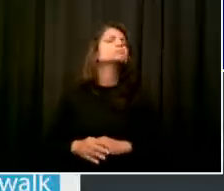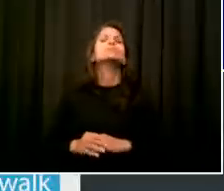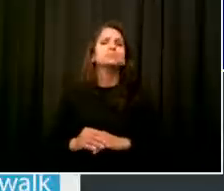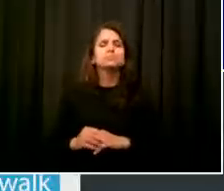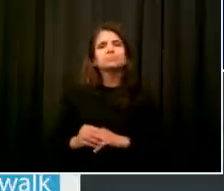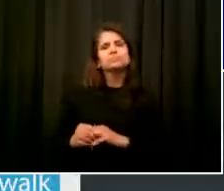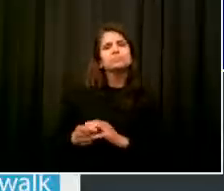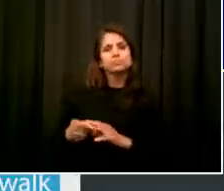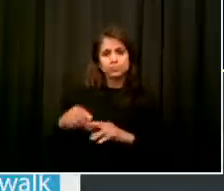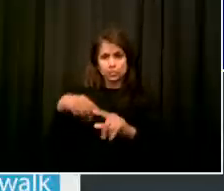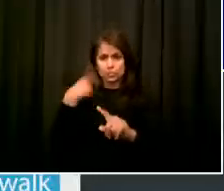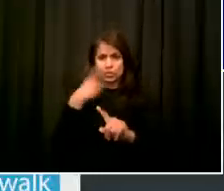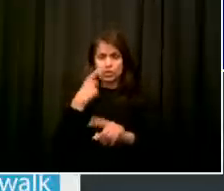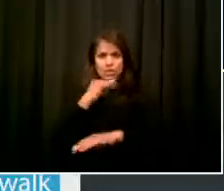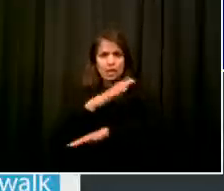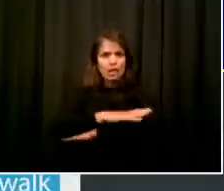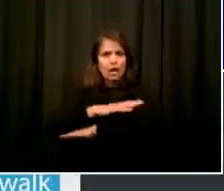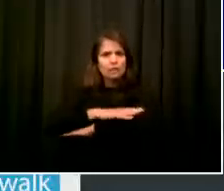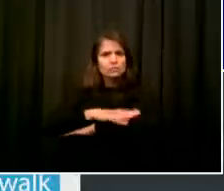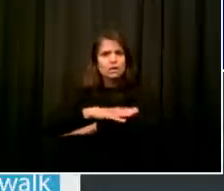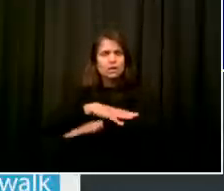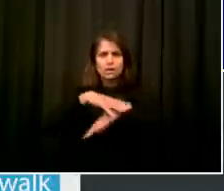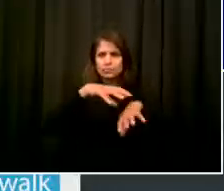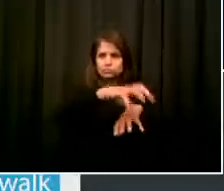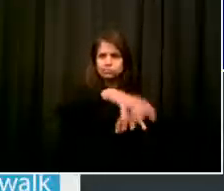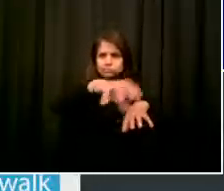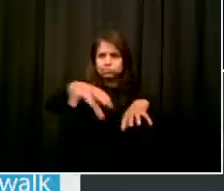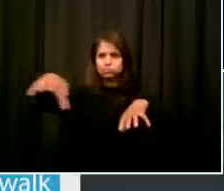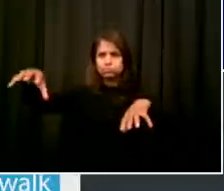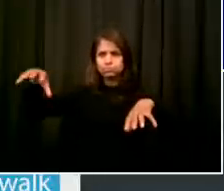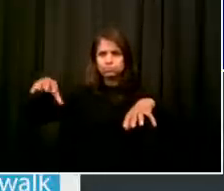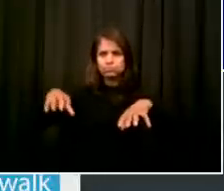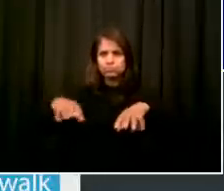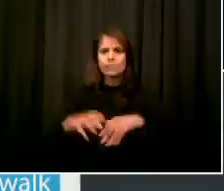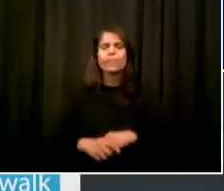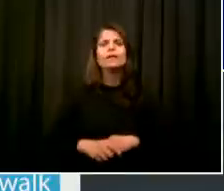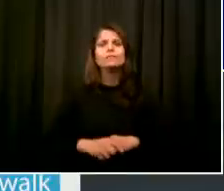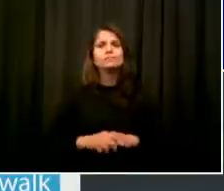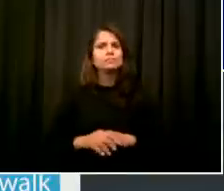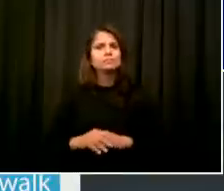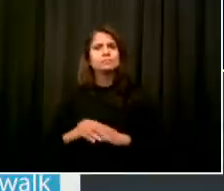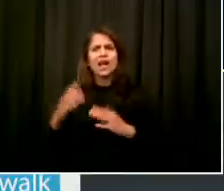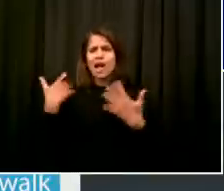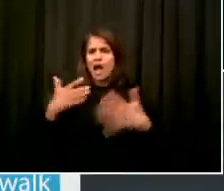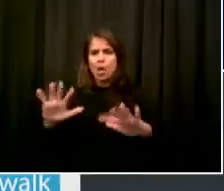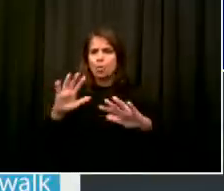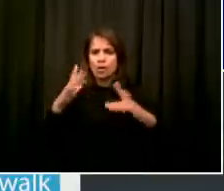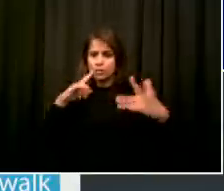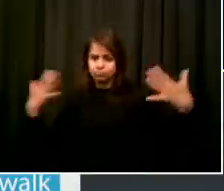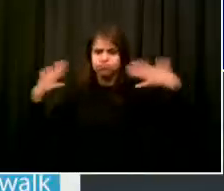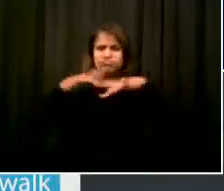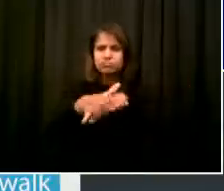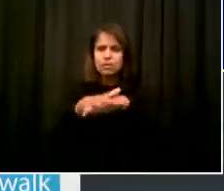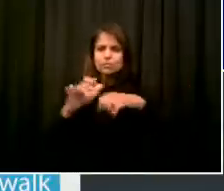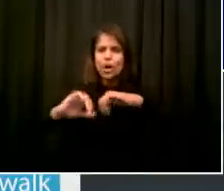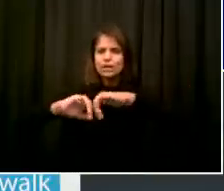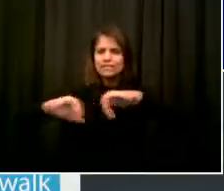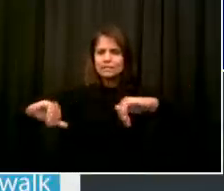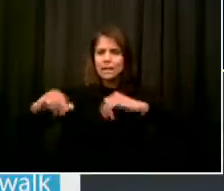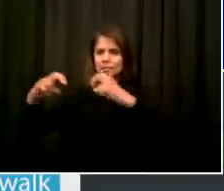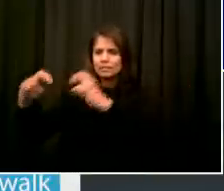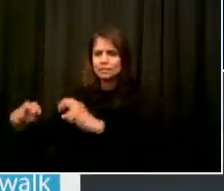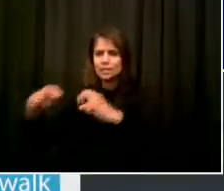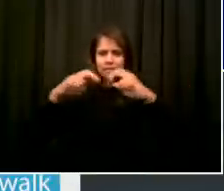socially distance. And if you will go on our application tomorrow, we'll have obviously much more detail about how to set that up. But our goal was to make it